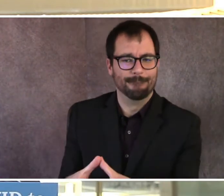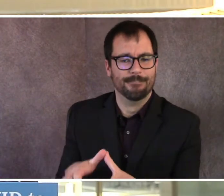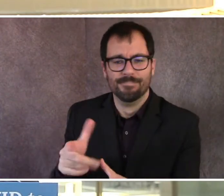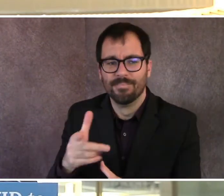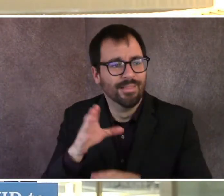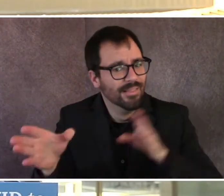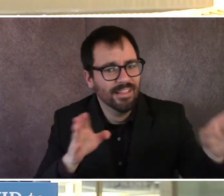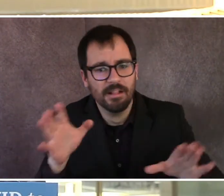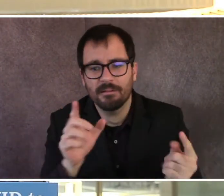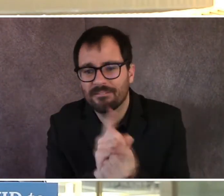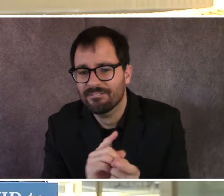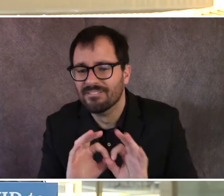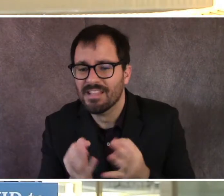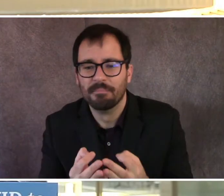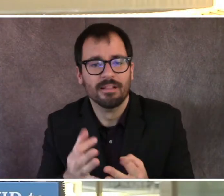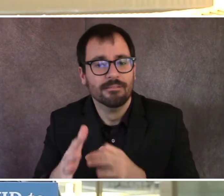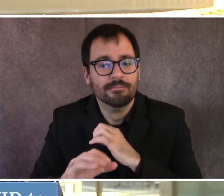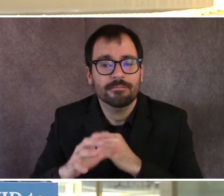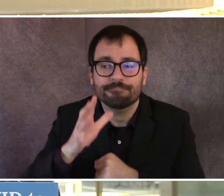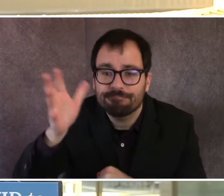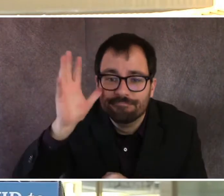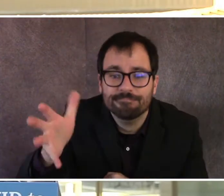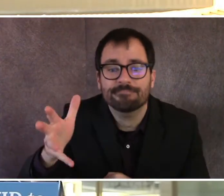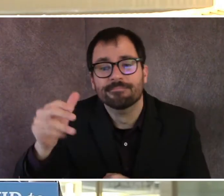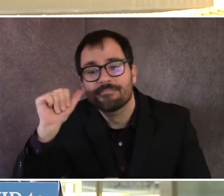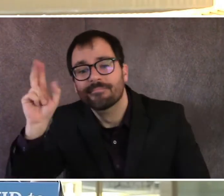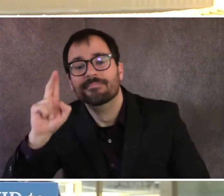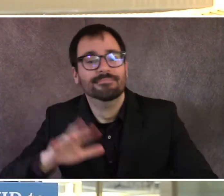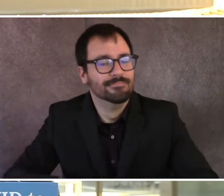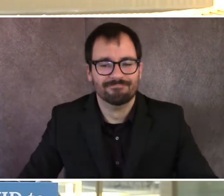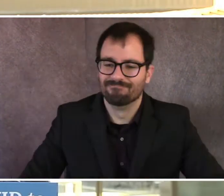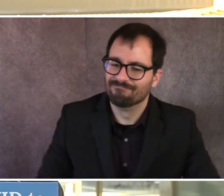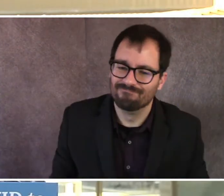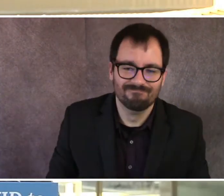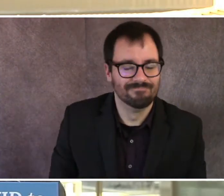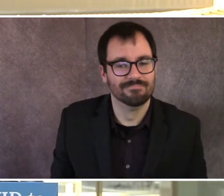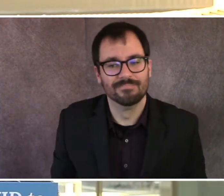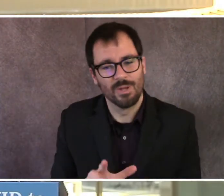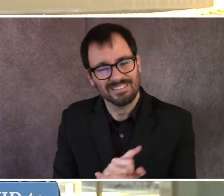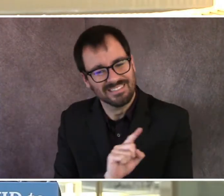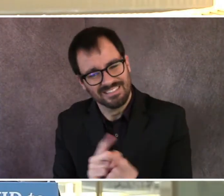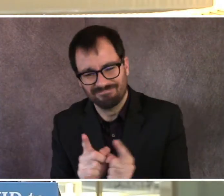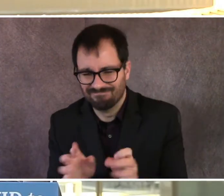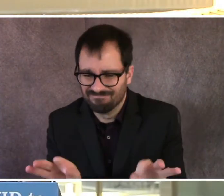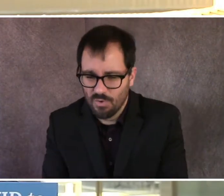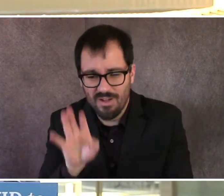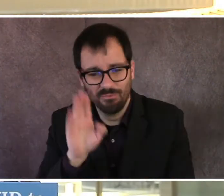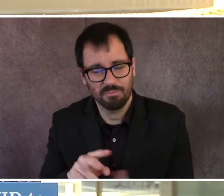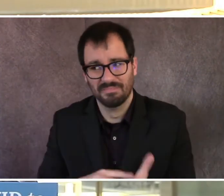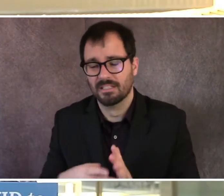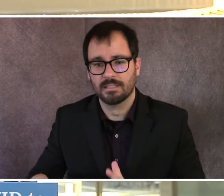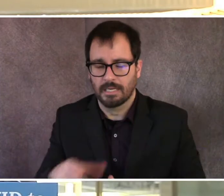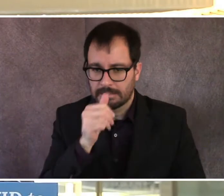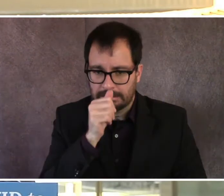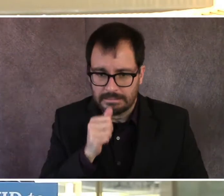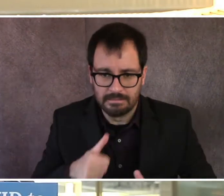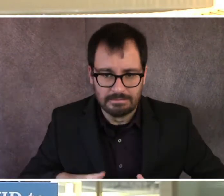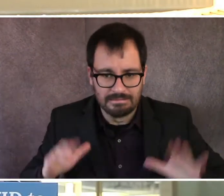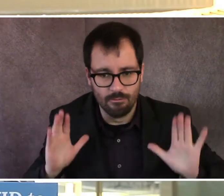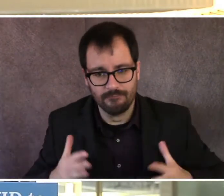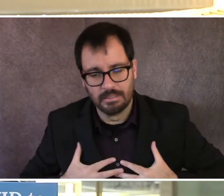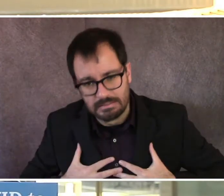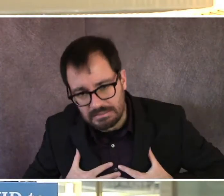distance yourself. I mean, it's really hard. We're having to ask folks to make sacrifices, not spending time with those they want to spend time with, which is very difficult.